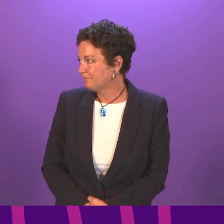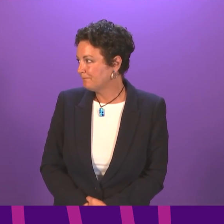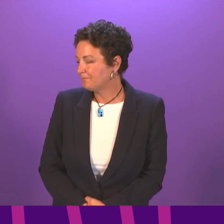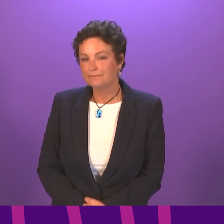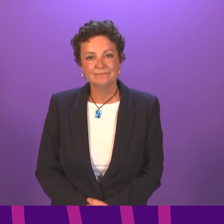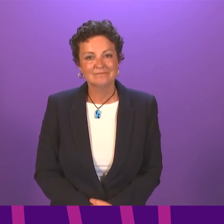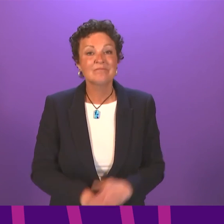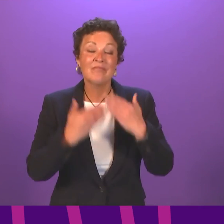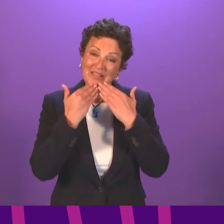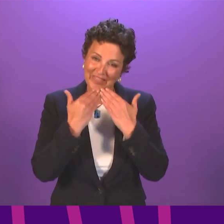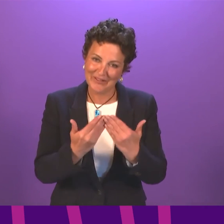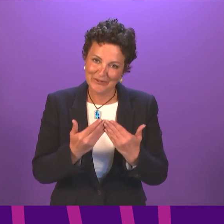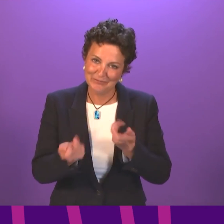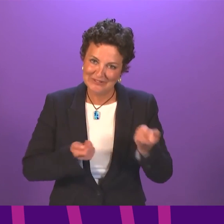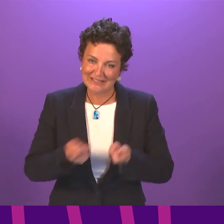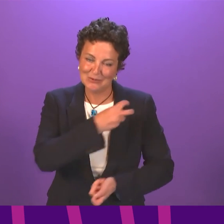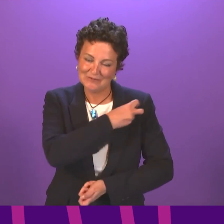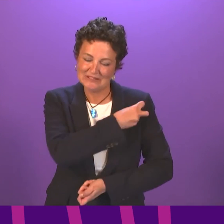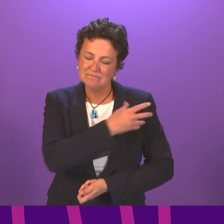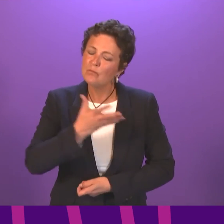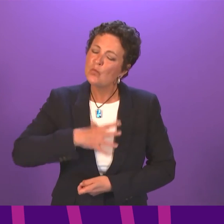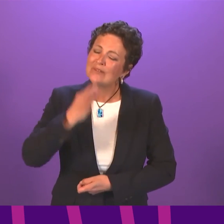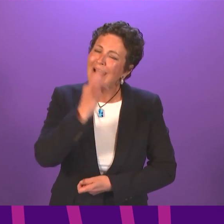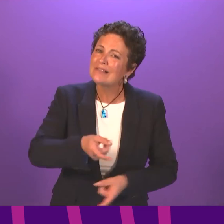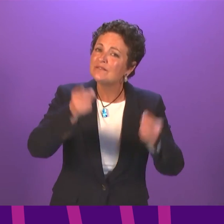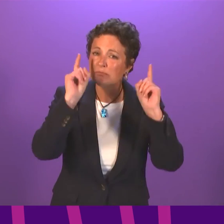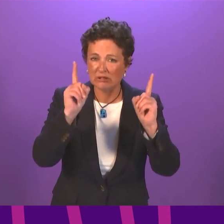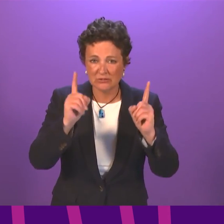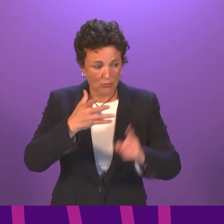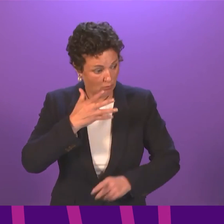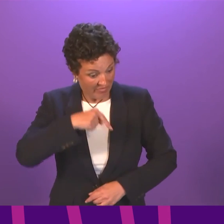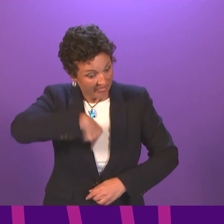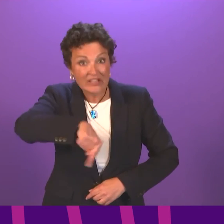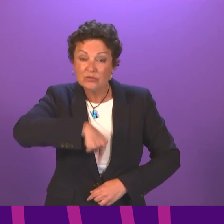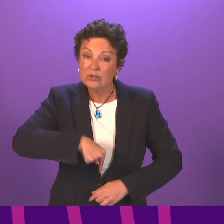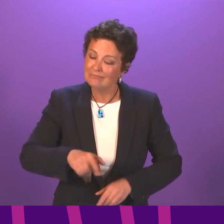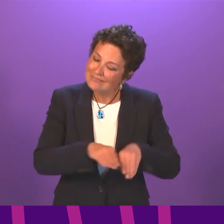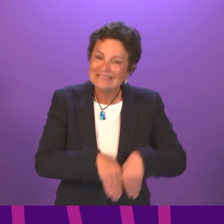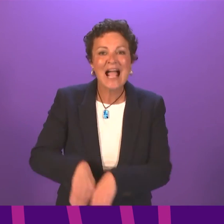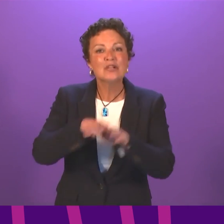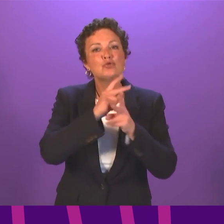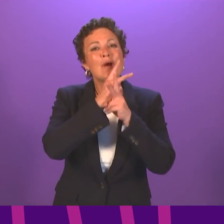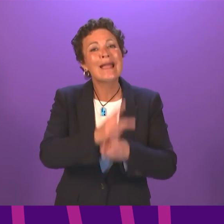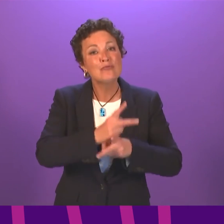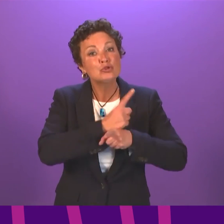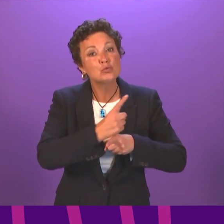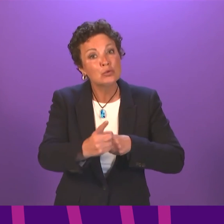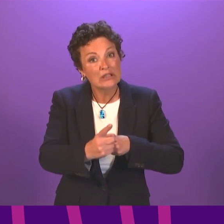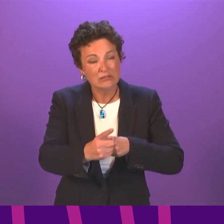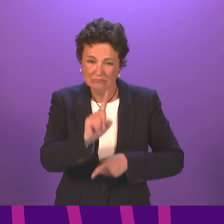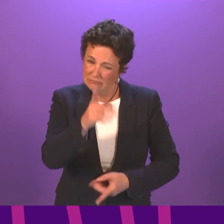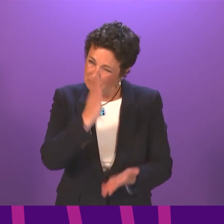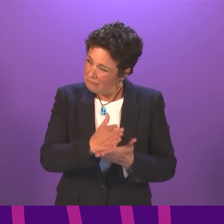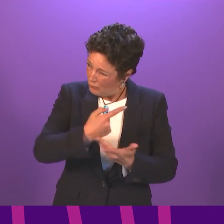Thank you, Presiding Officer. To ask the First Minister to join me in this National Carers Week in recognising the immense contribution